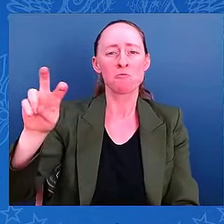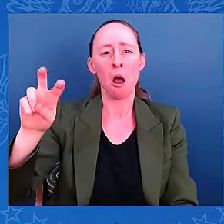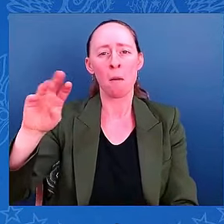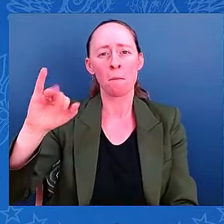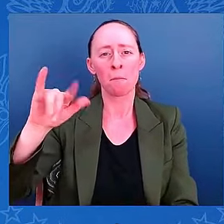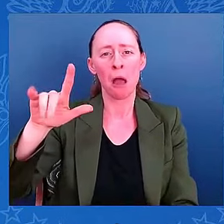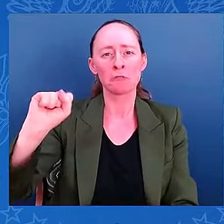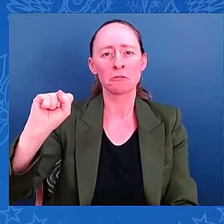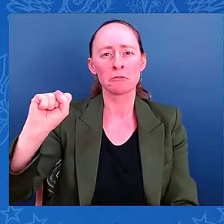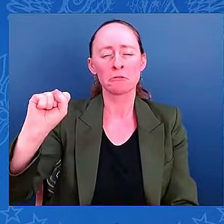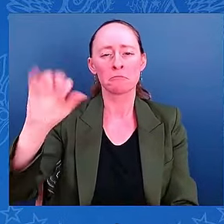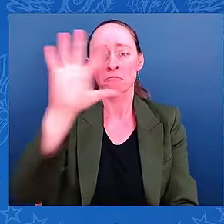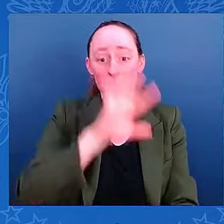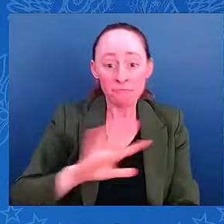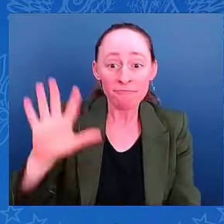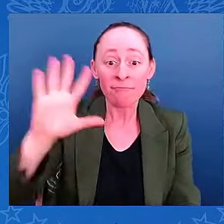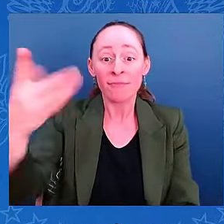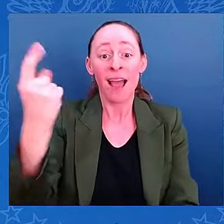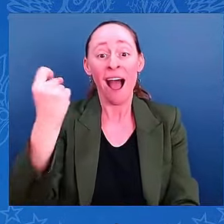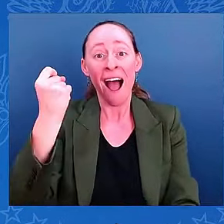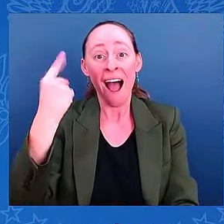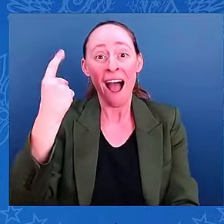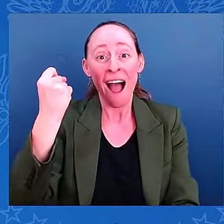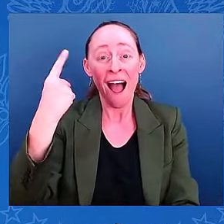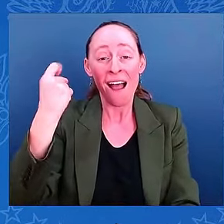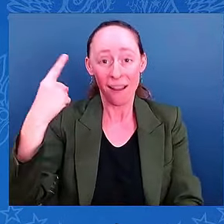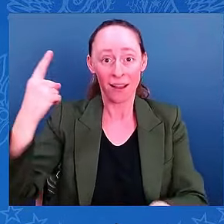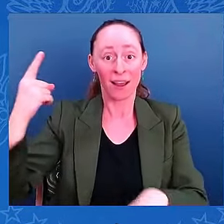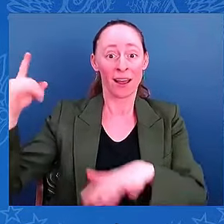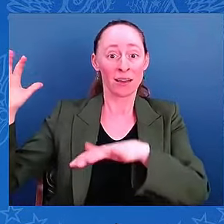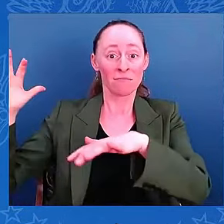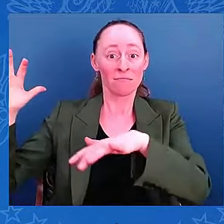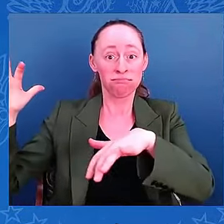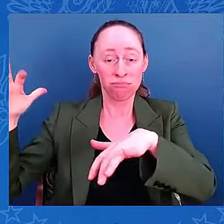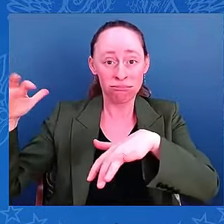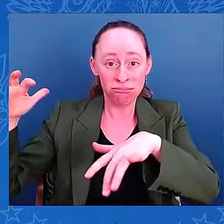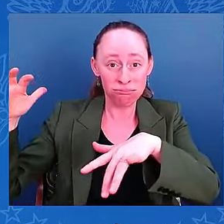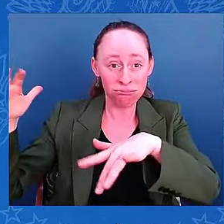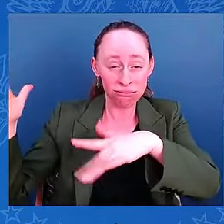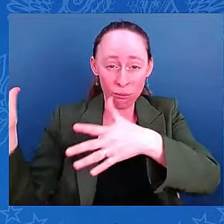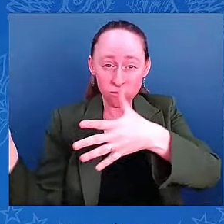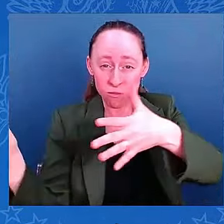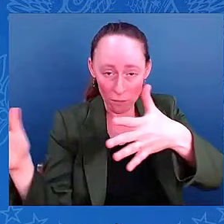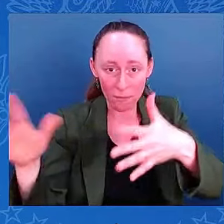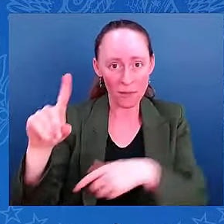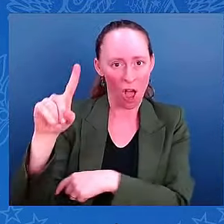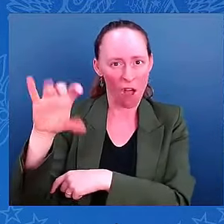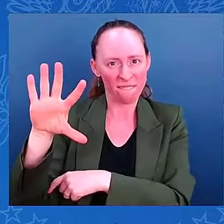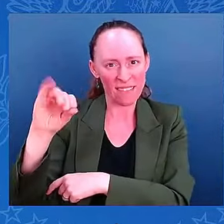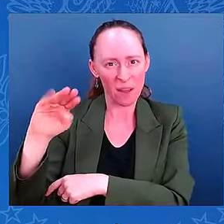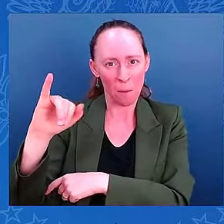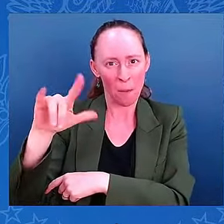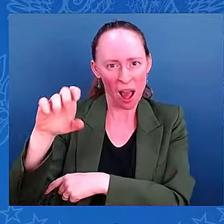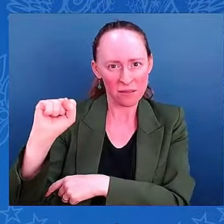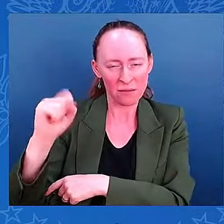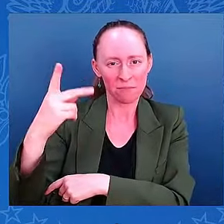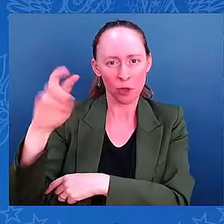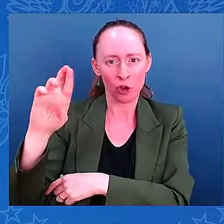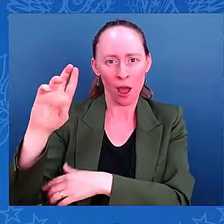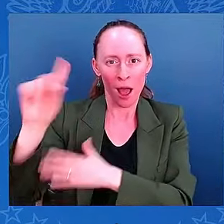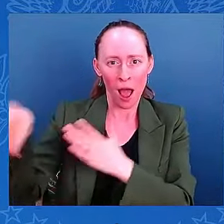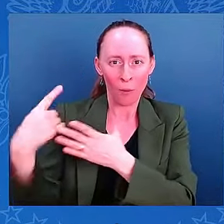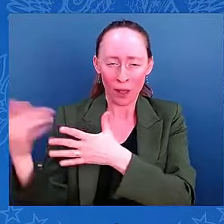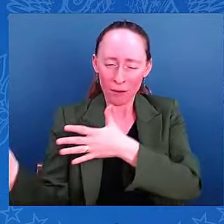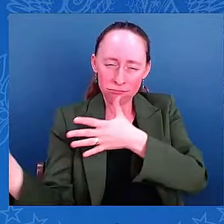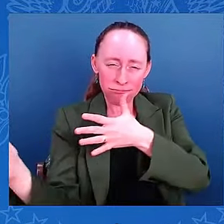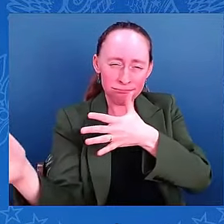at 15 miles per hour, so it's going to be moving across that area very quickly. And the tropical storm force winds, the 30, 40-mile